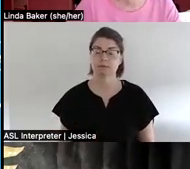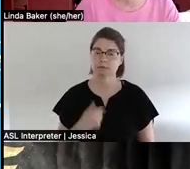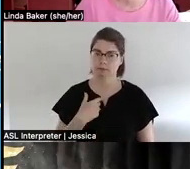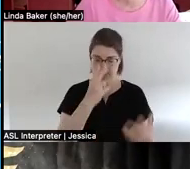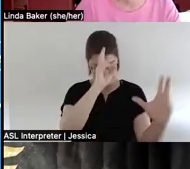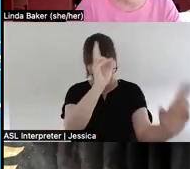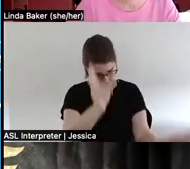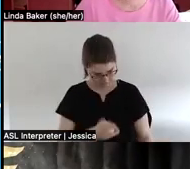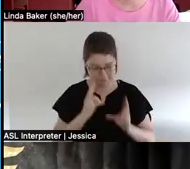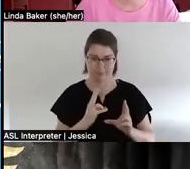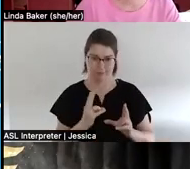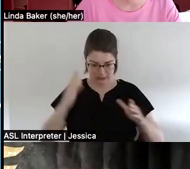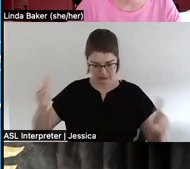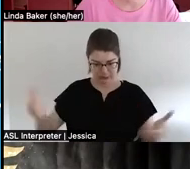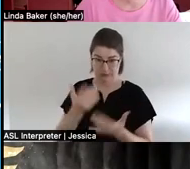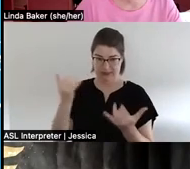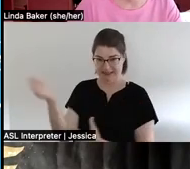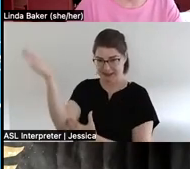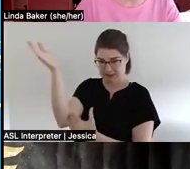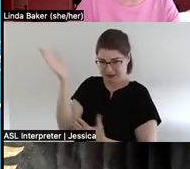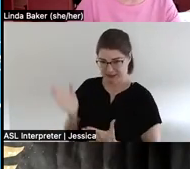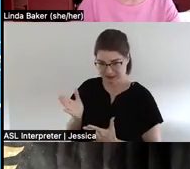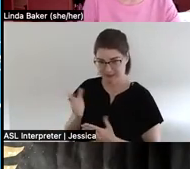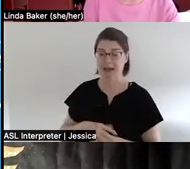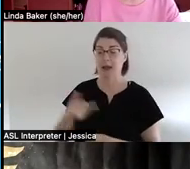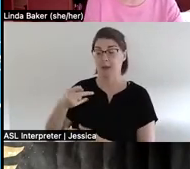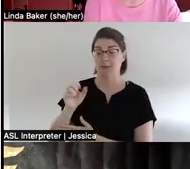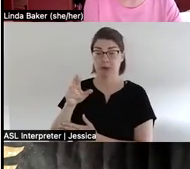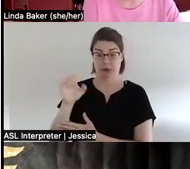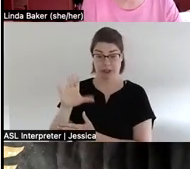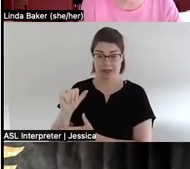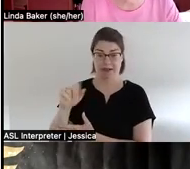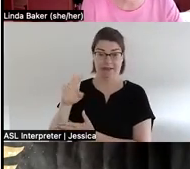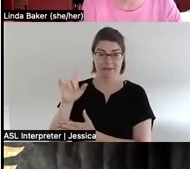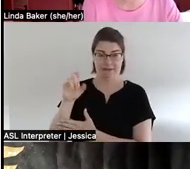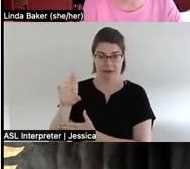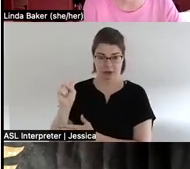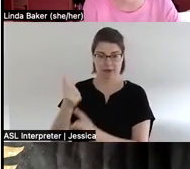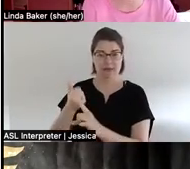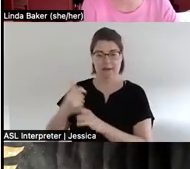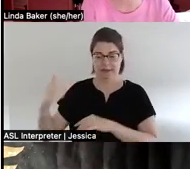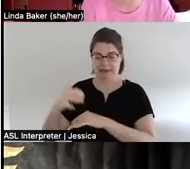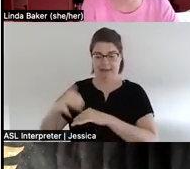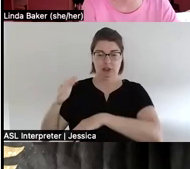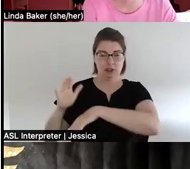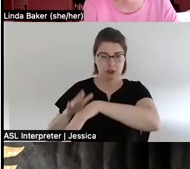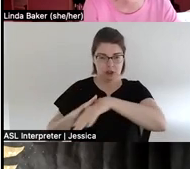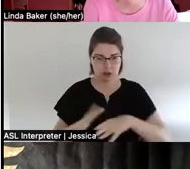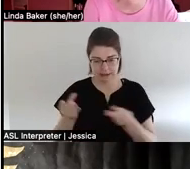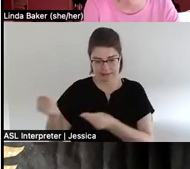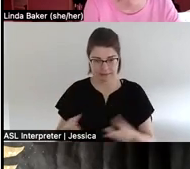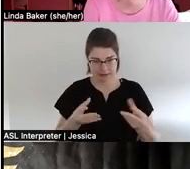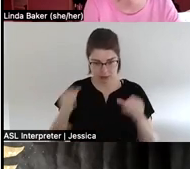to introduce today's speaker. Patricia Vickers is an Indigenous Consultant and Facilitator